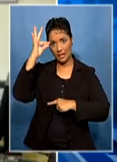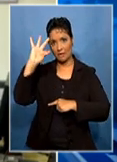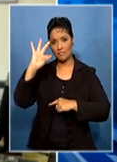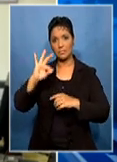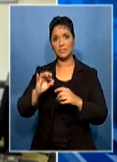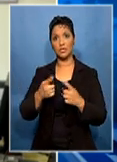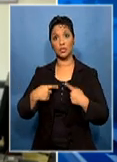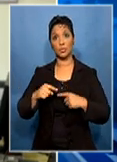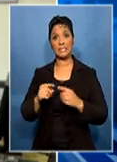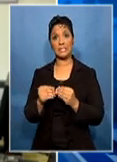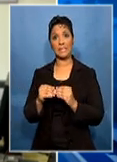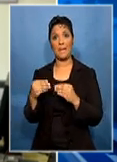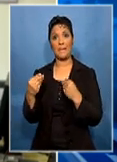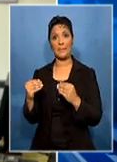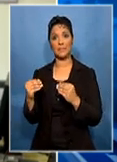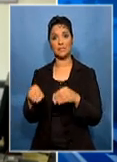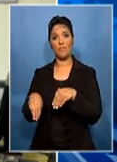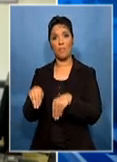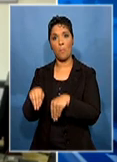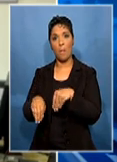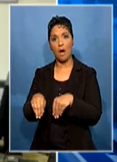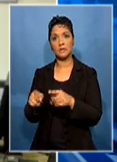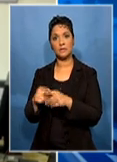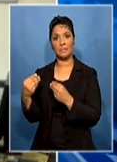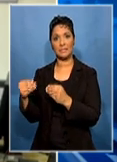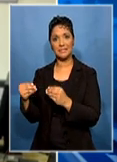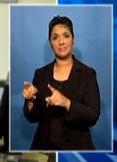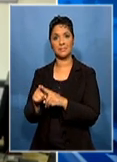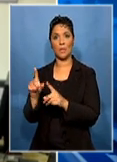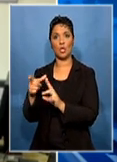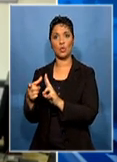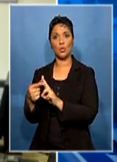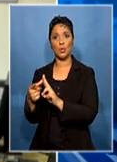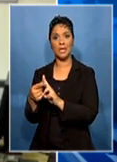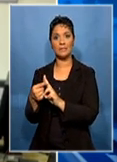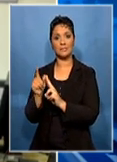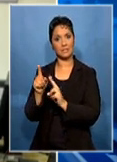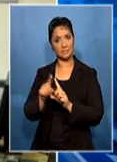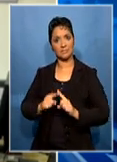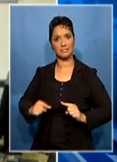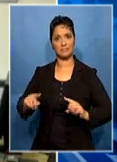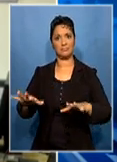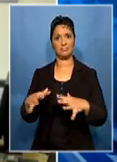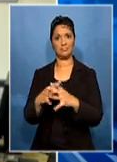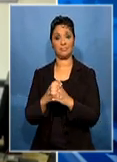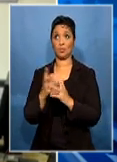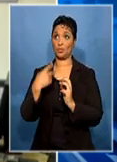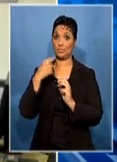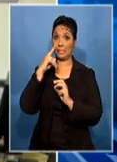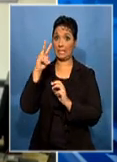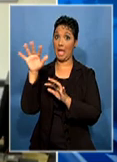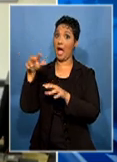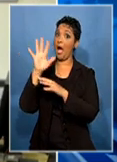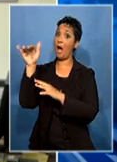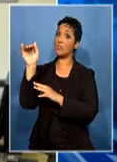as the Chamber of Mines, all our companies and the unions to show the investors that we can still